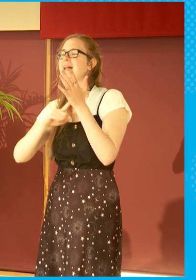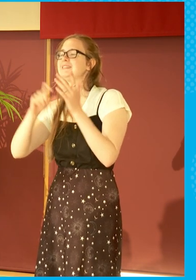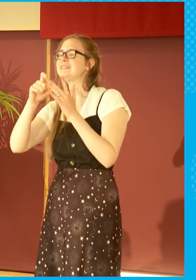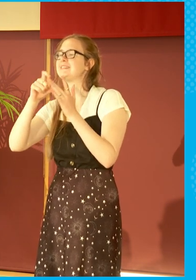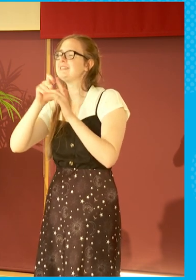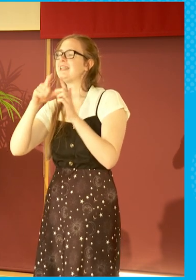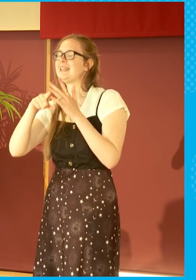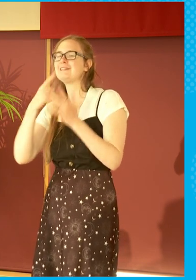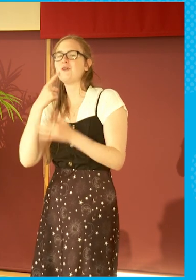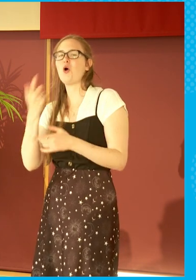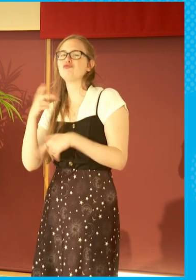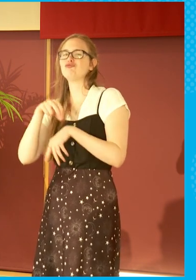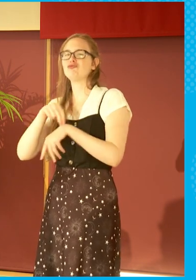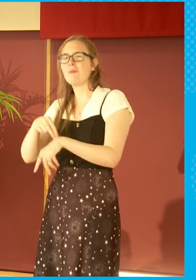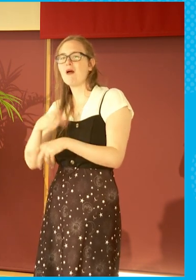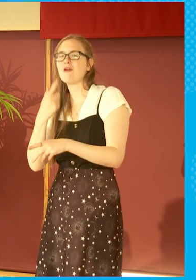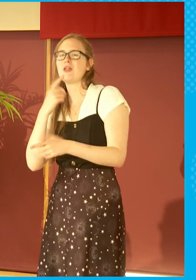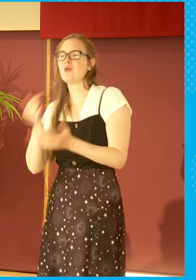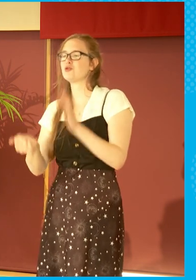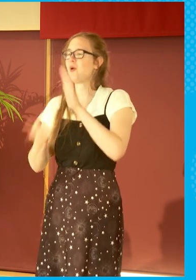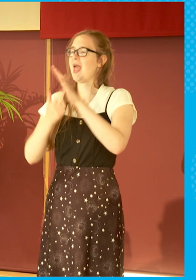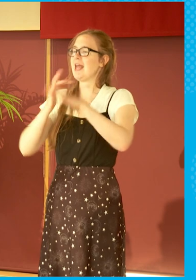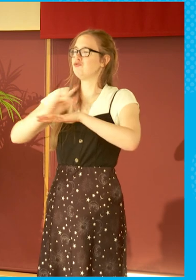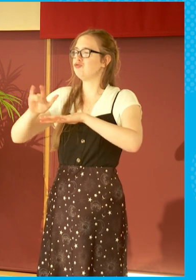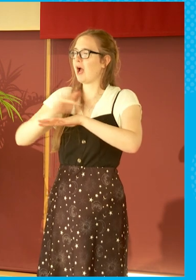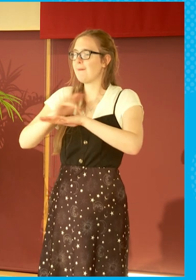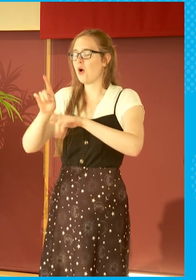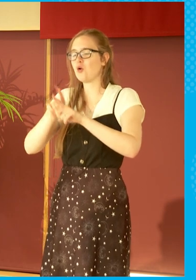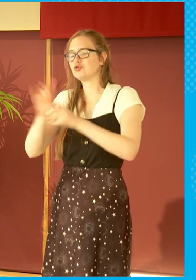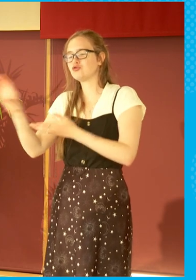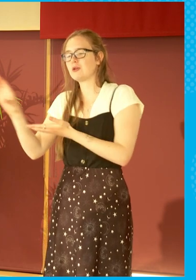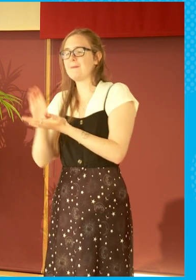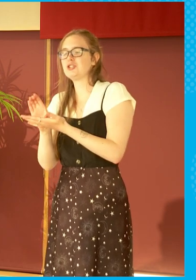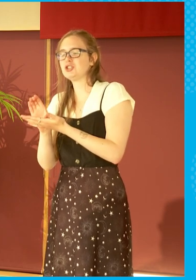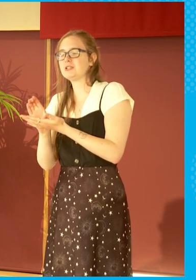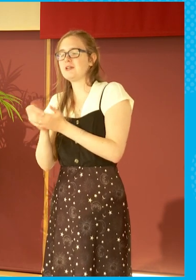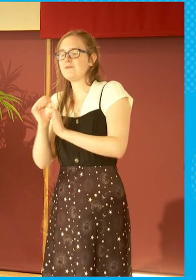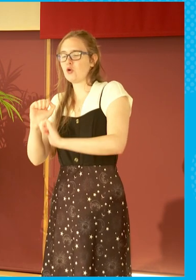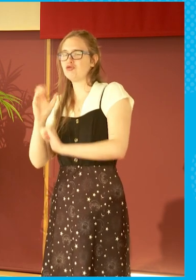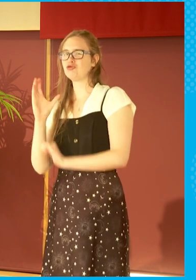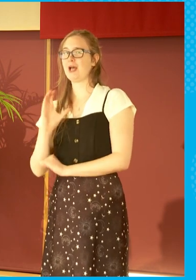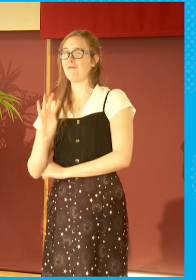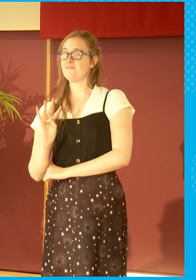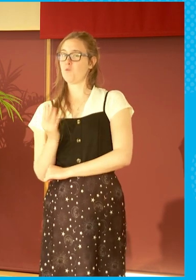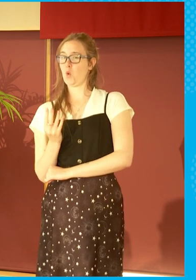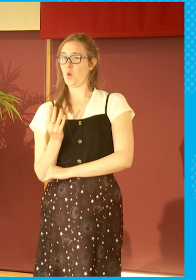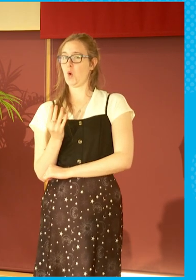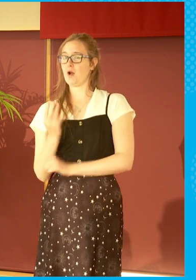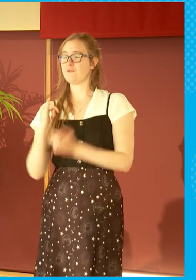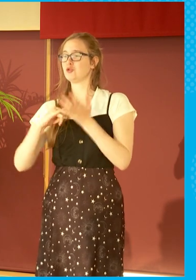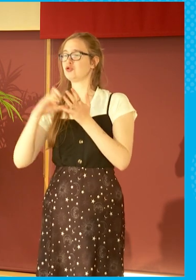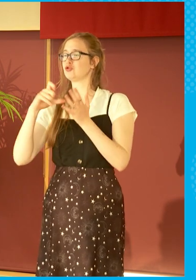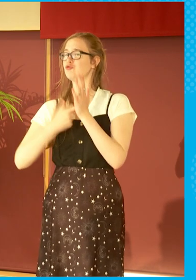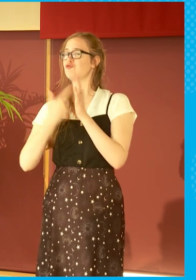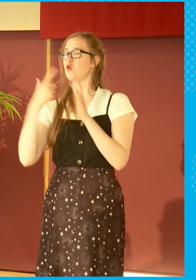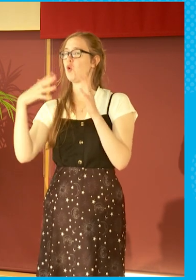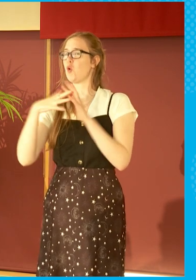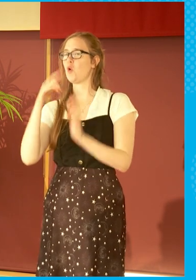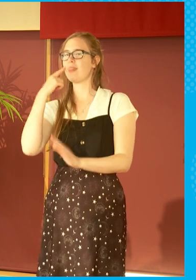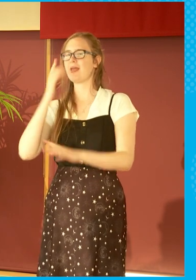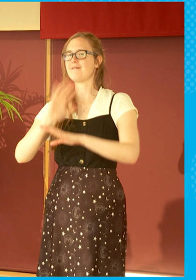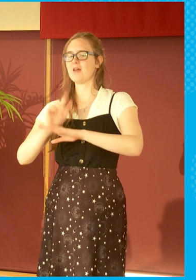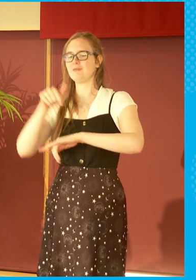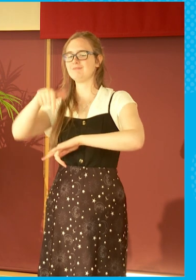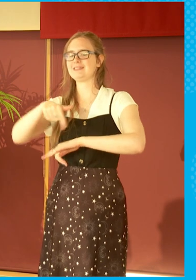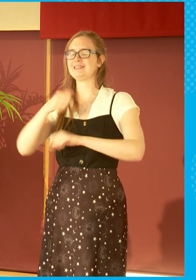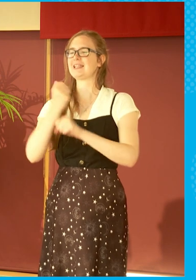head of drama, Sarah Brown, who has brought... It was commissions actually for Channel 4, which was Screw, which was filmed at the Kelvin Hall in Glasgow.